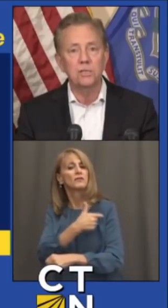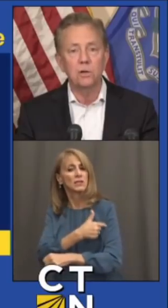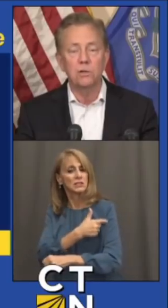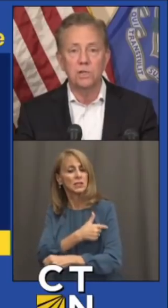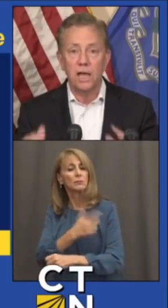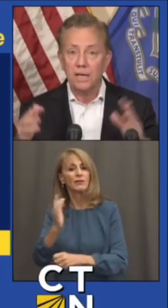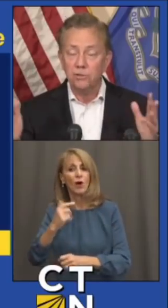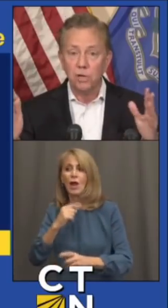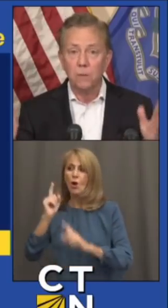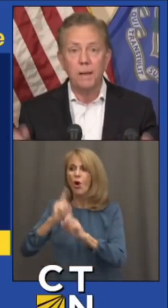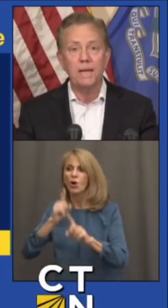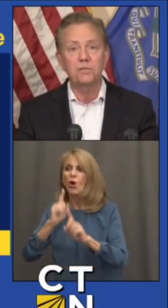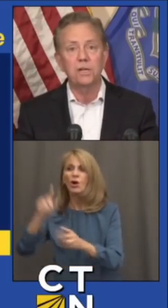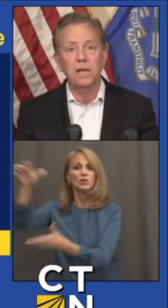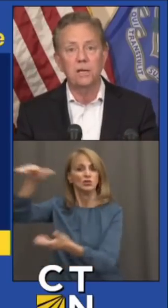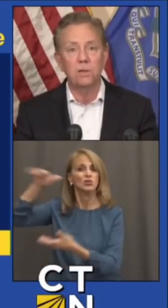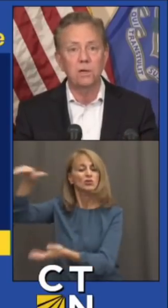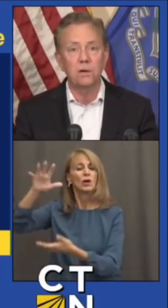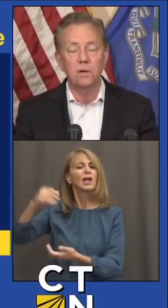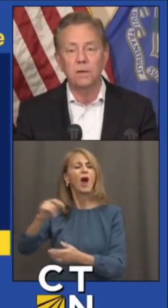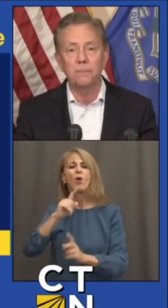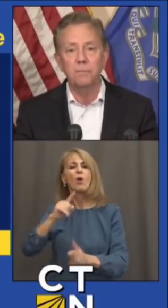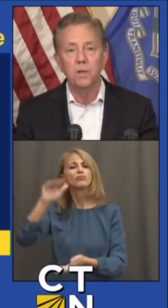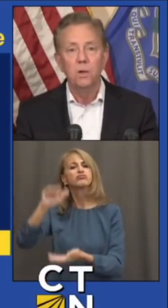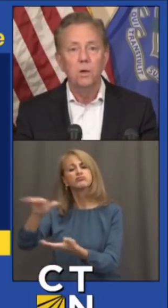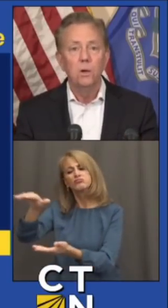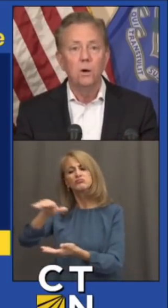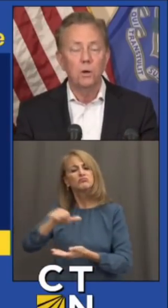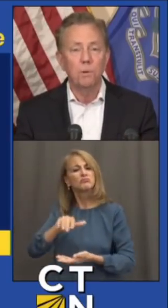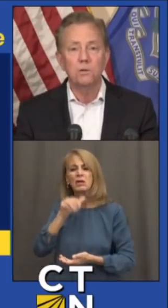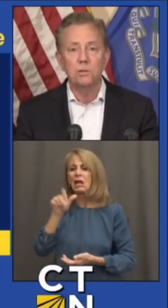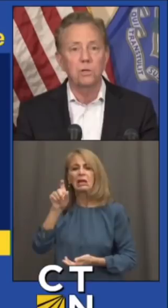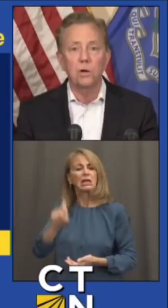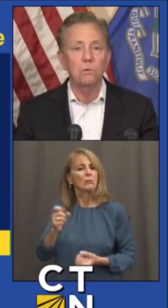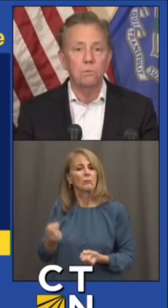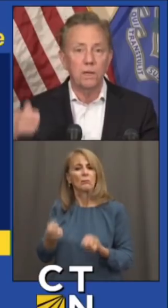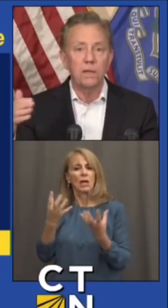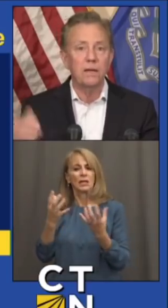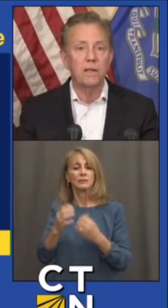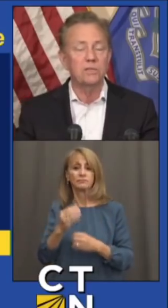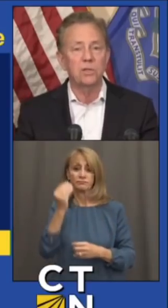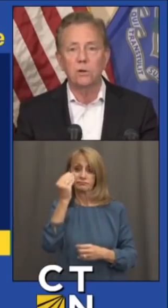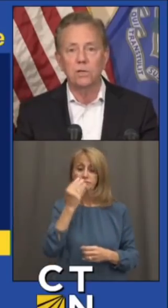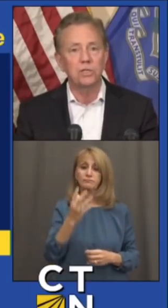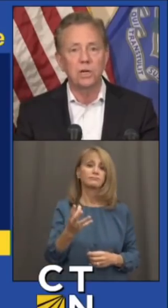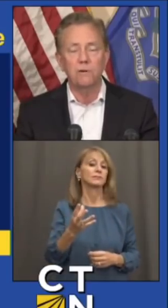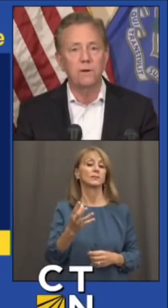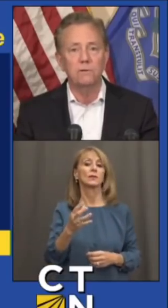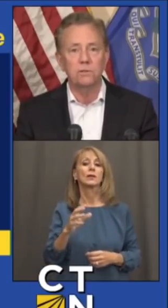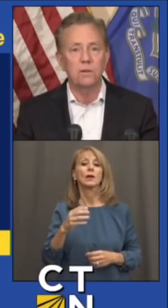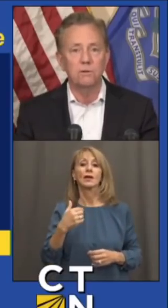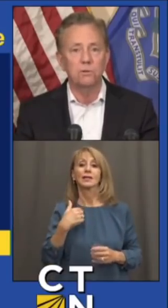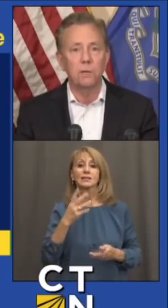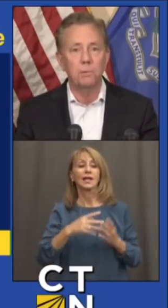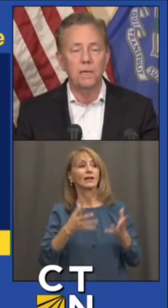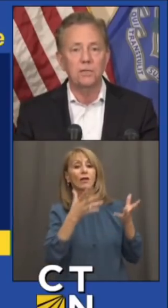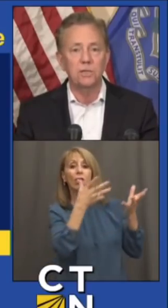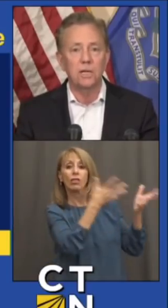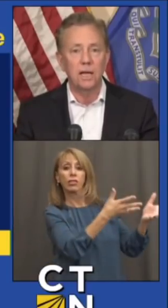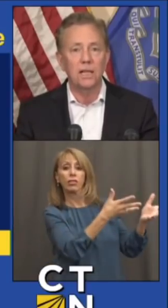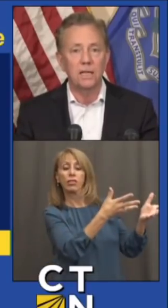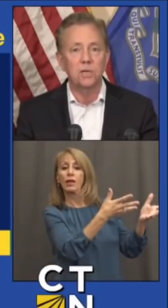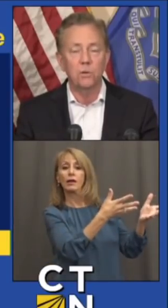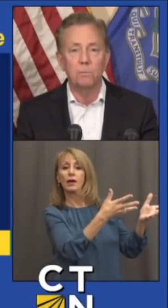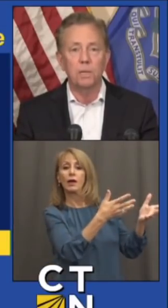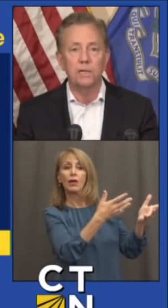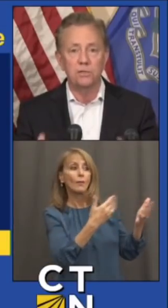less. So, there's extra capacity out there. On a personal note, rather than have that sit on a shelf, I was really pleased